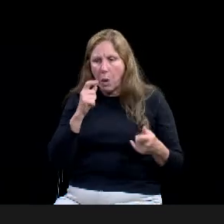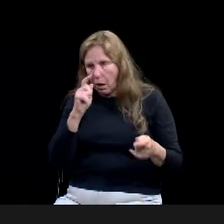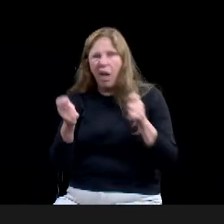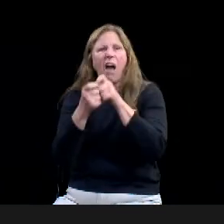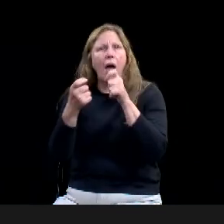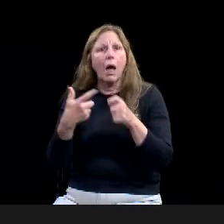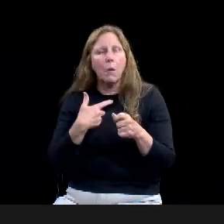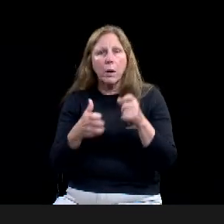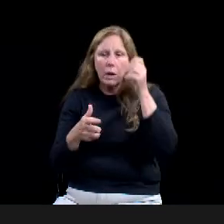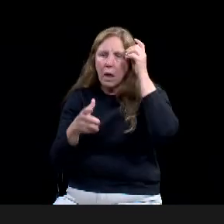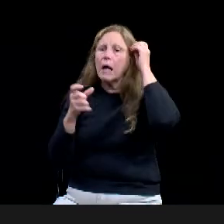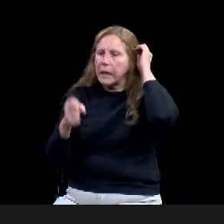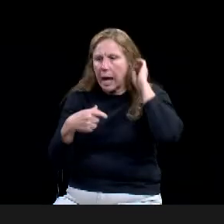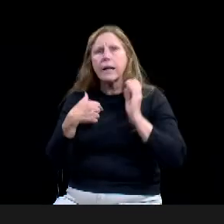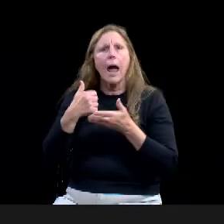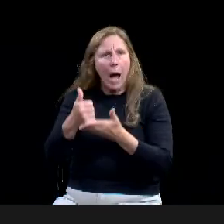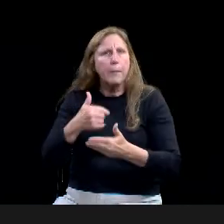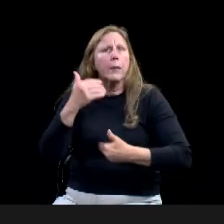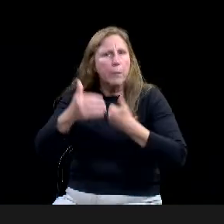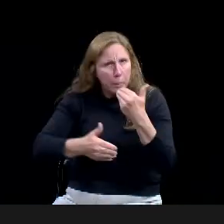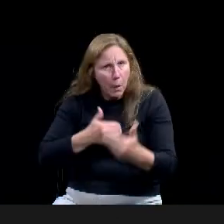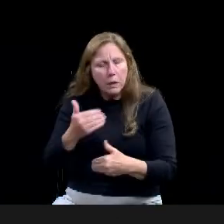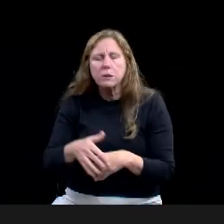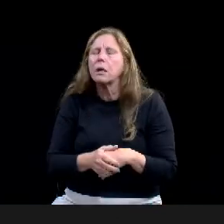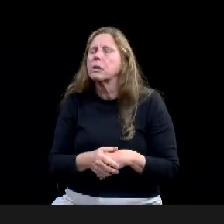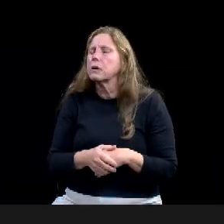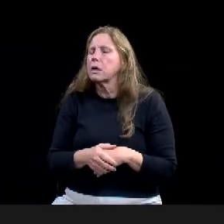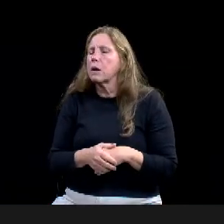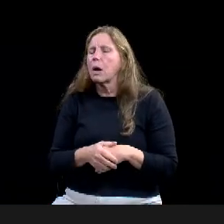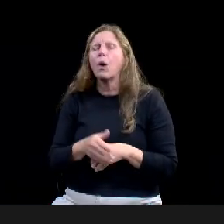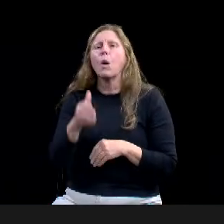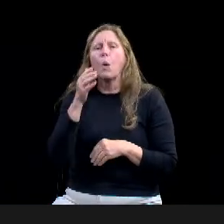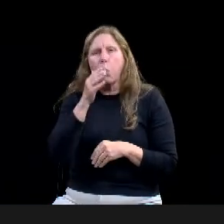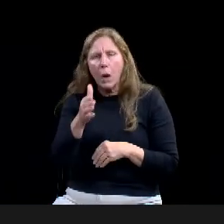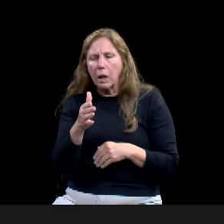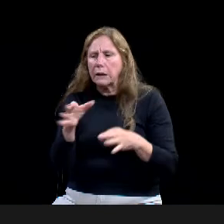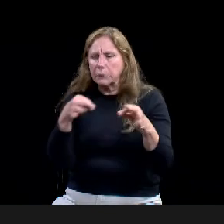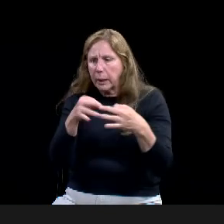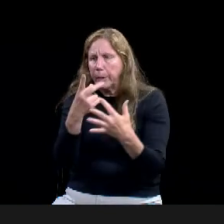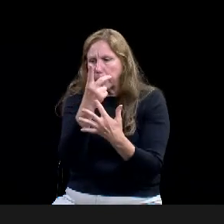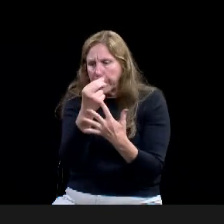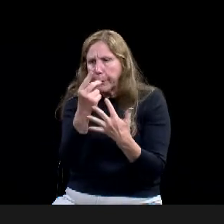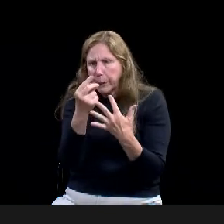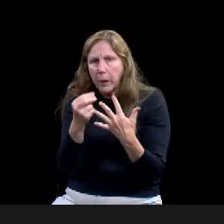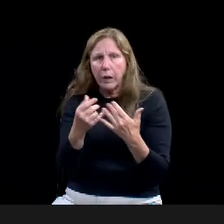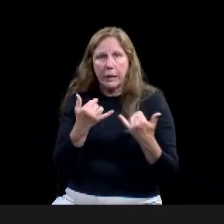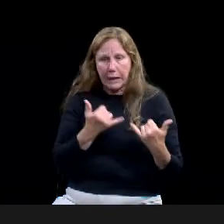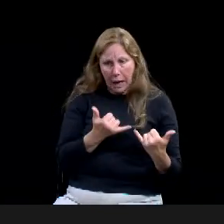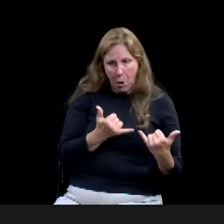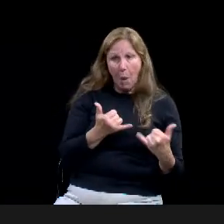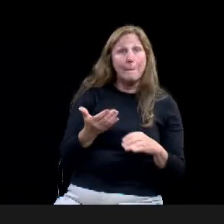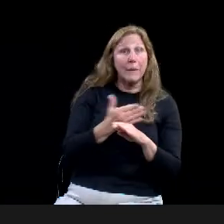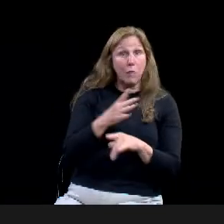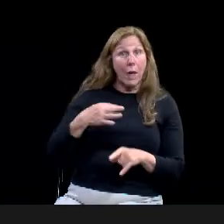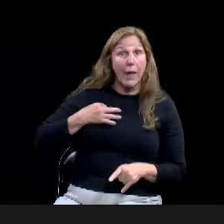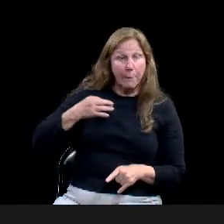um, and then be available for individual meetings if they need them during the application process. Um,